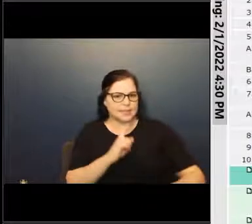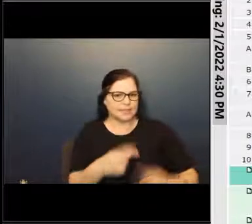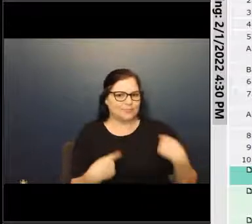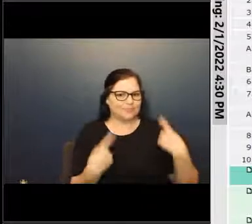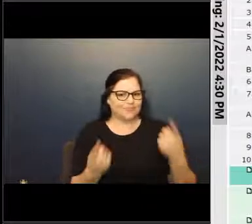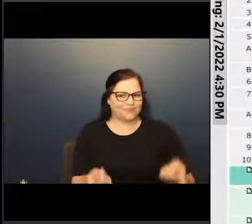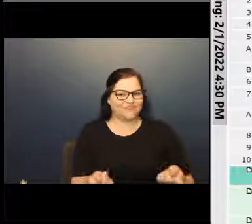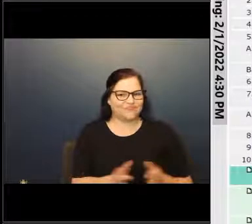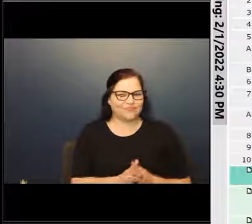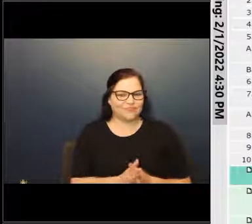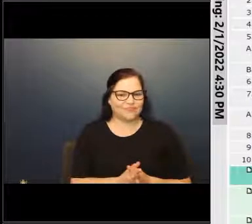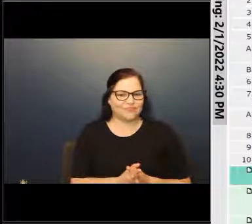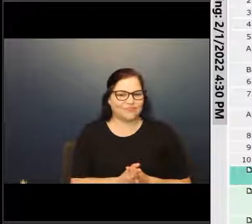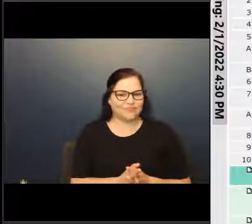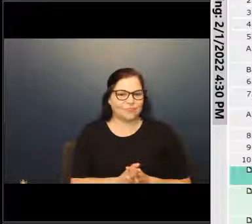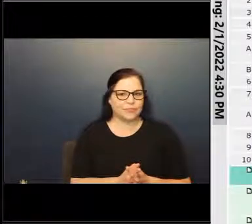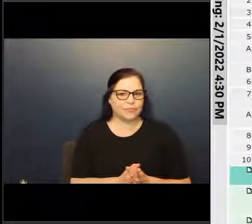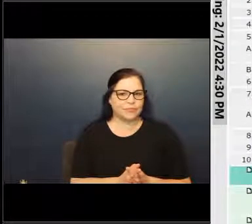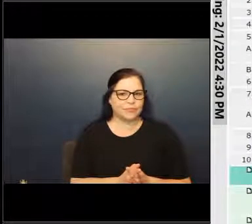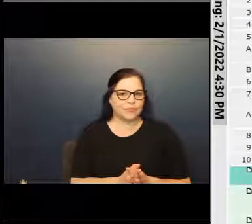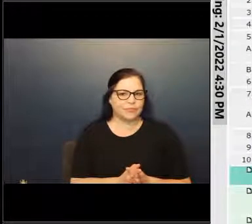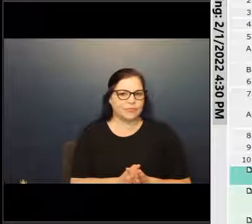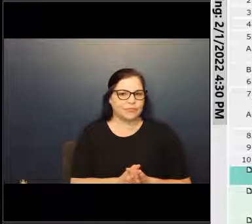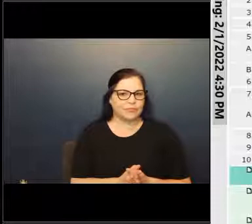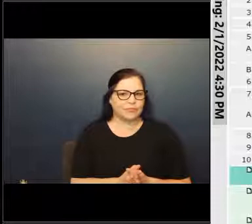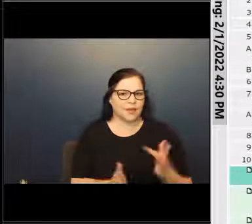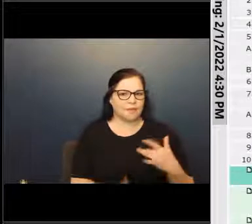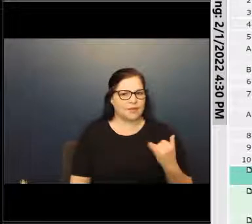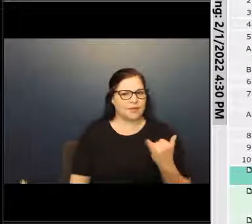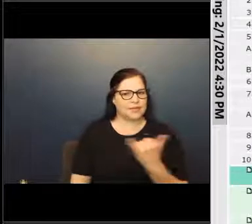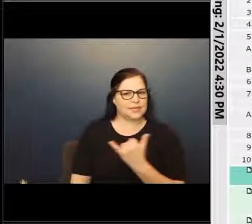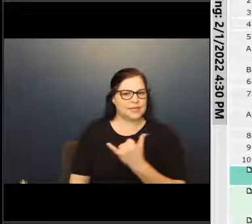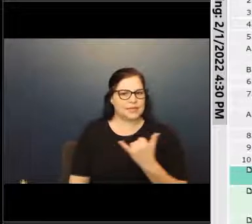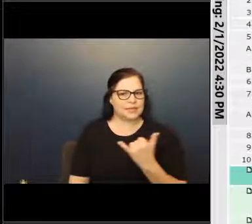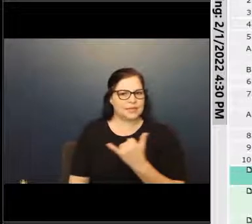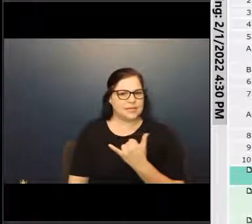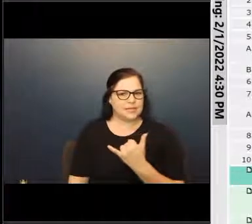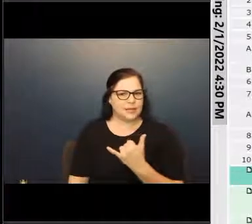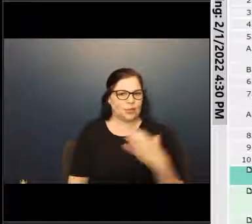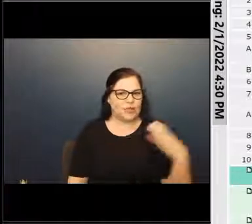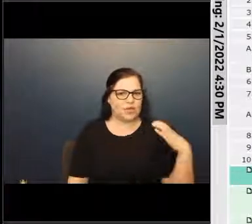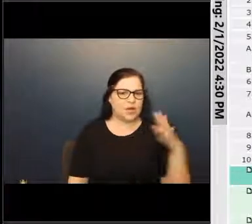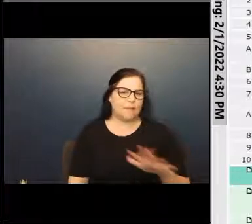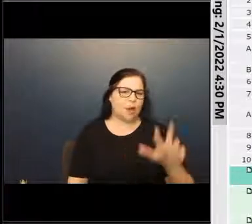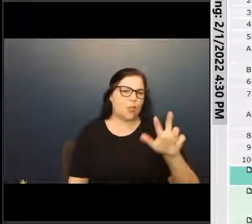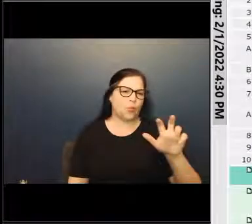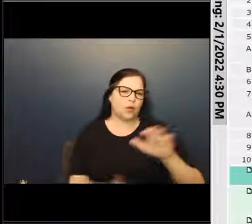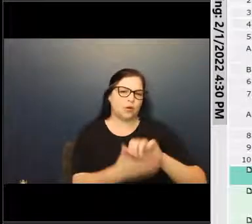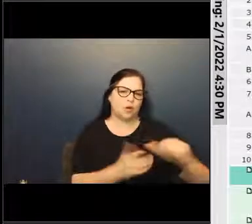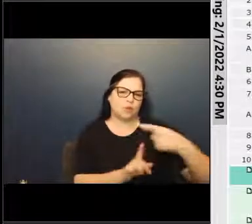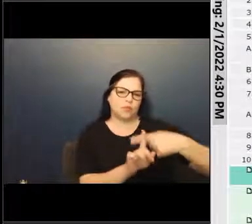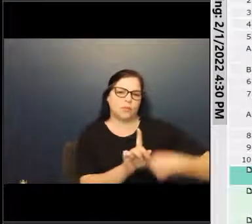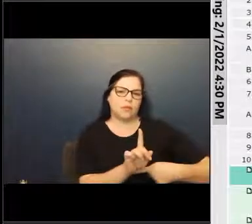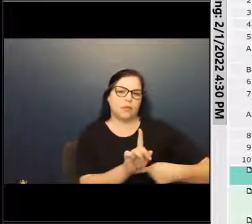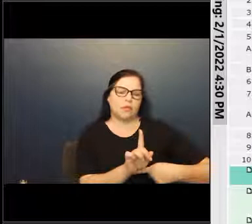and I would go along with the chair and a, uh, minimum amount of $300 a month. Um,